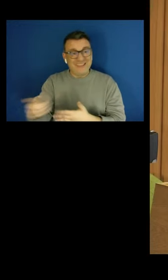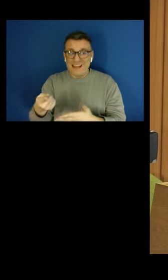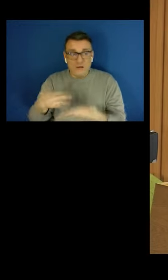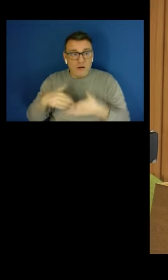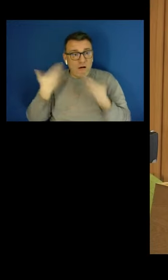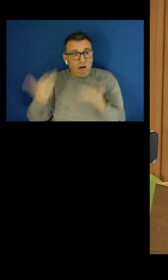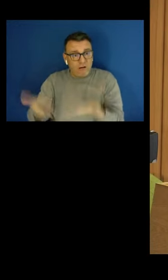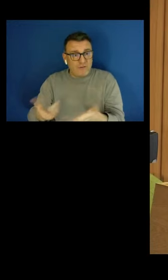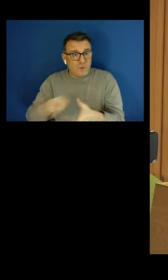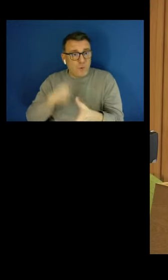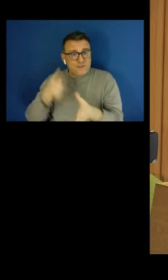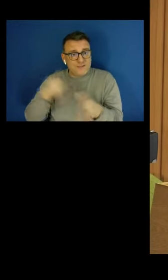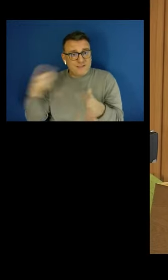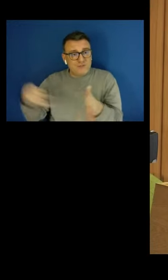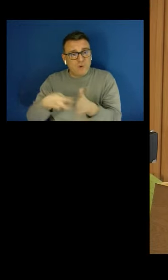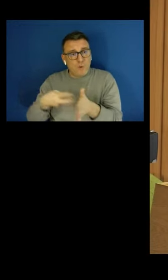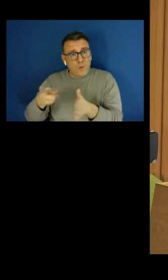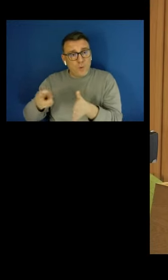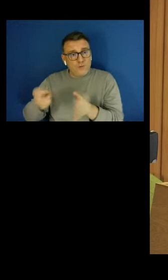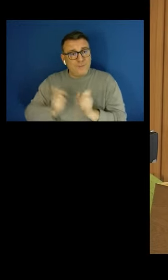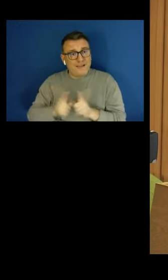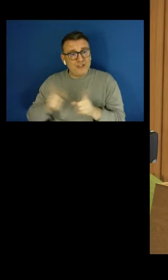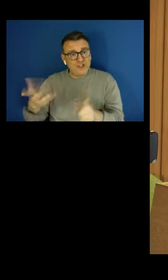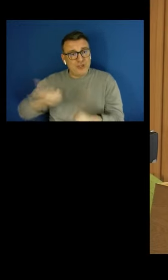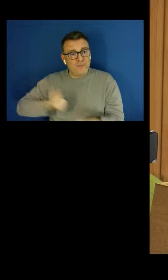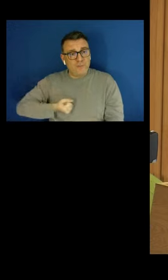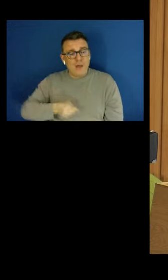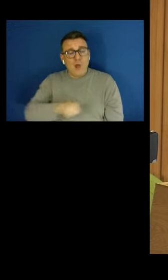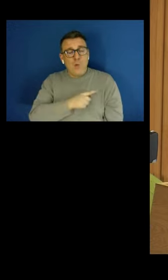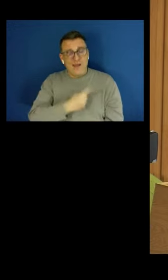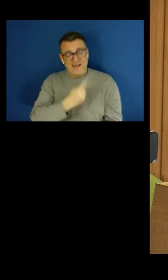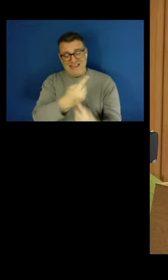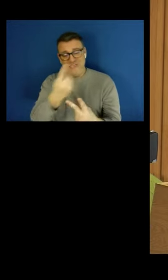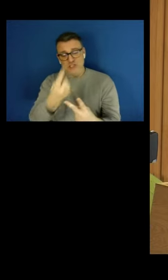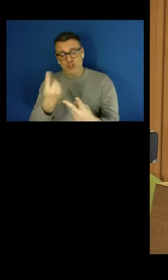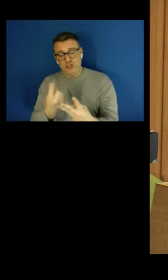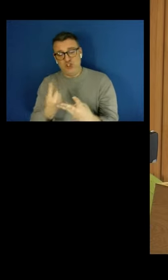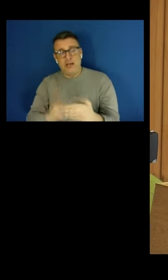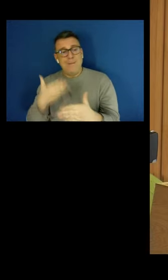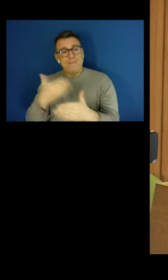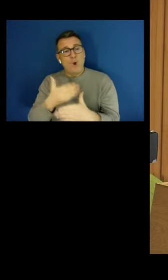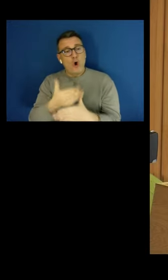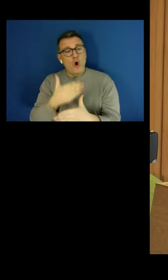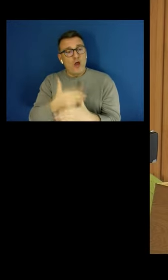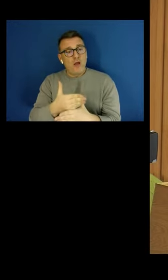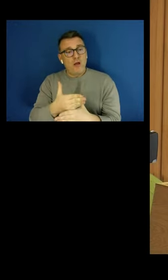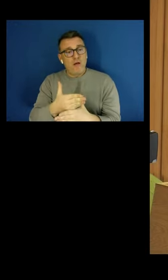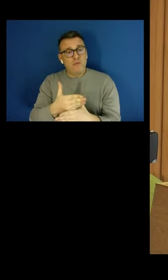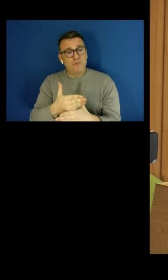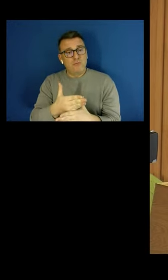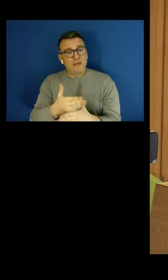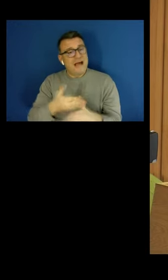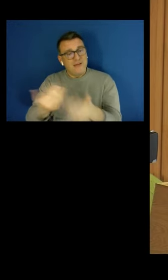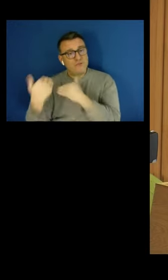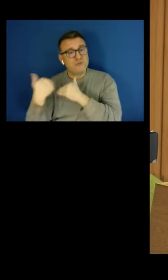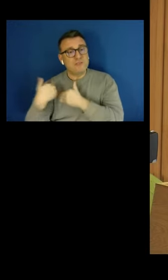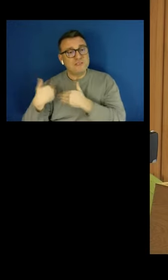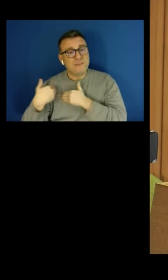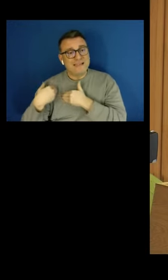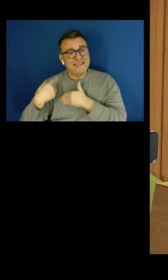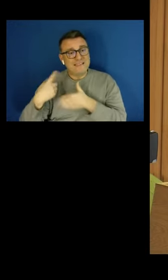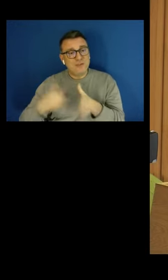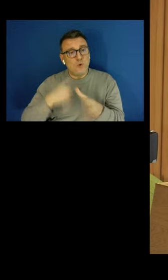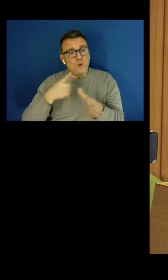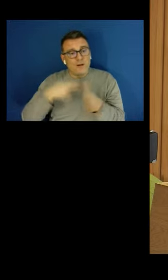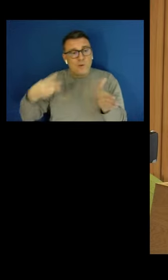auto-enrolled because none of their several employers has the obligation to auto-enroll them because they're paying them less than £10,000 a year.